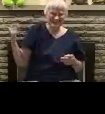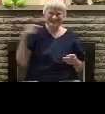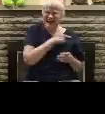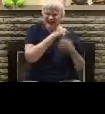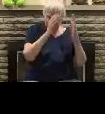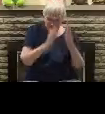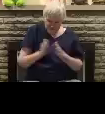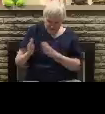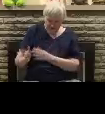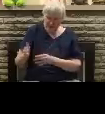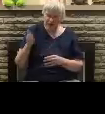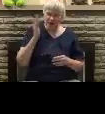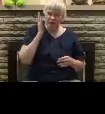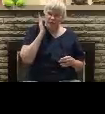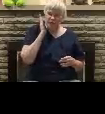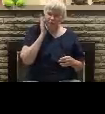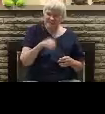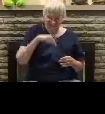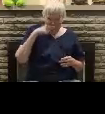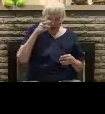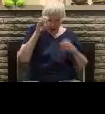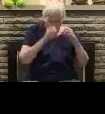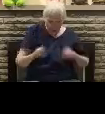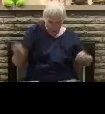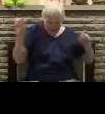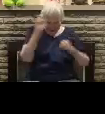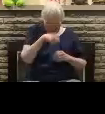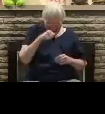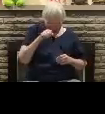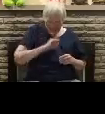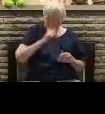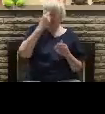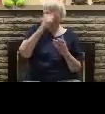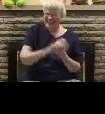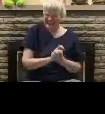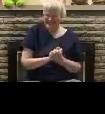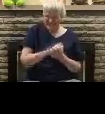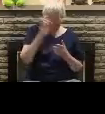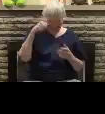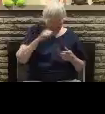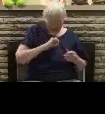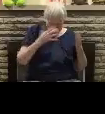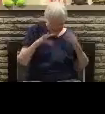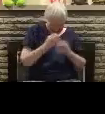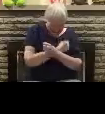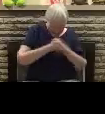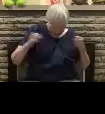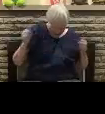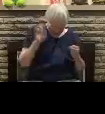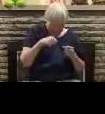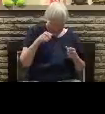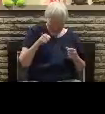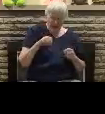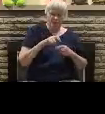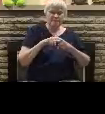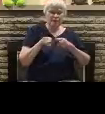ungodly men and women, turning the grace of our God into lasciviousness. They're actually preaching God is love.